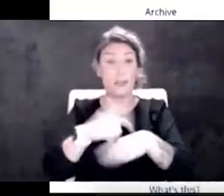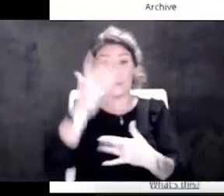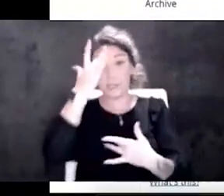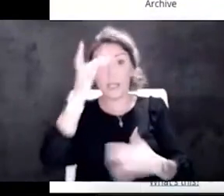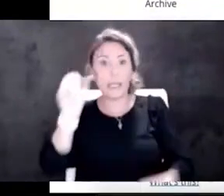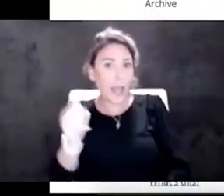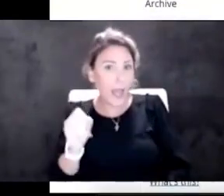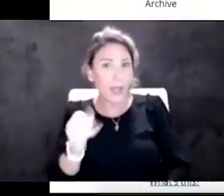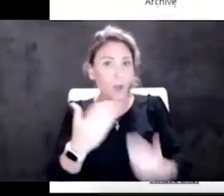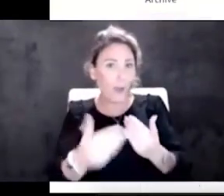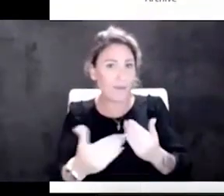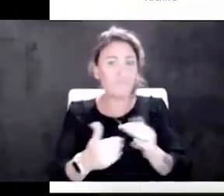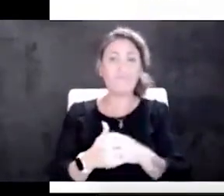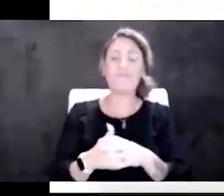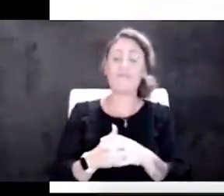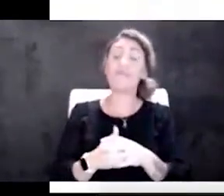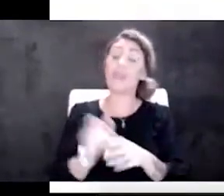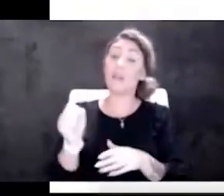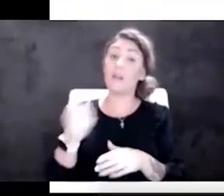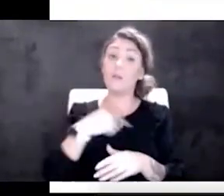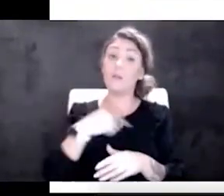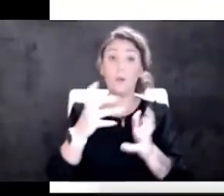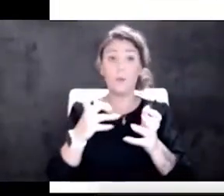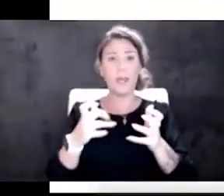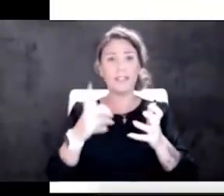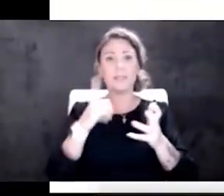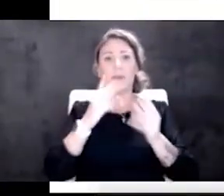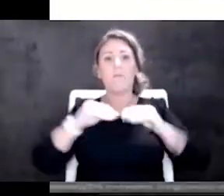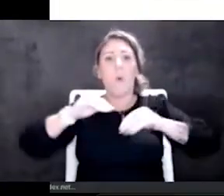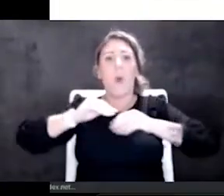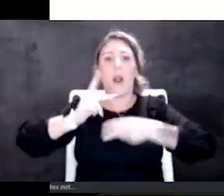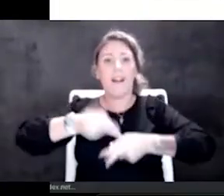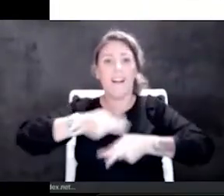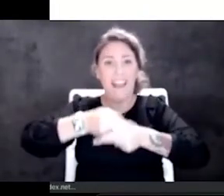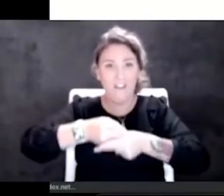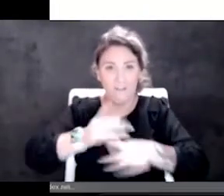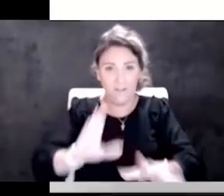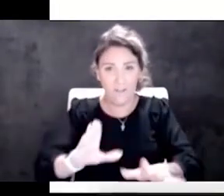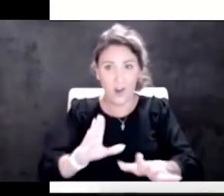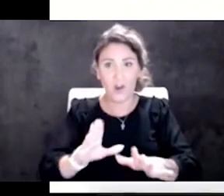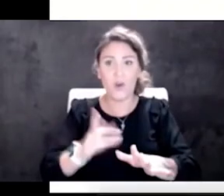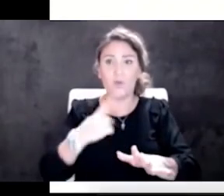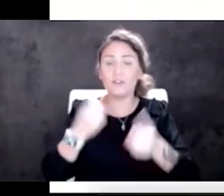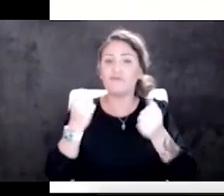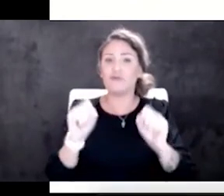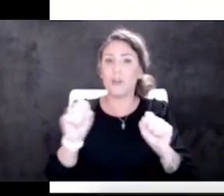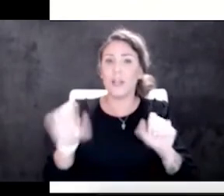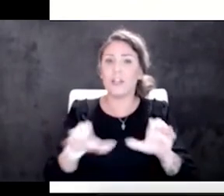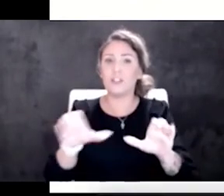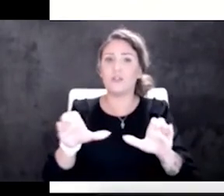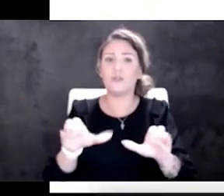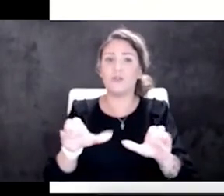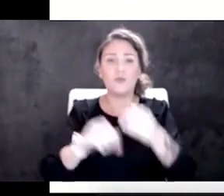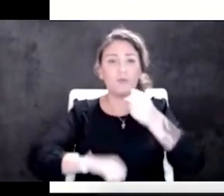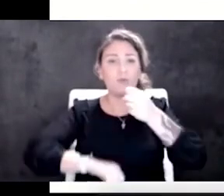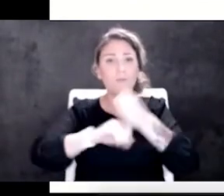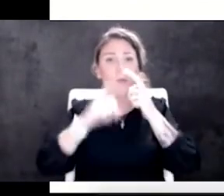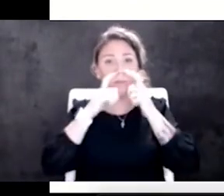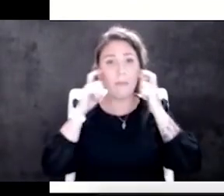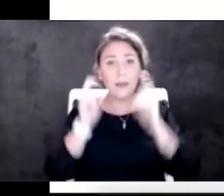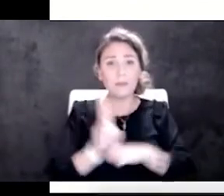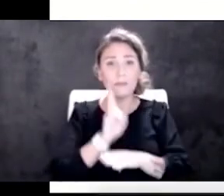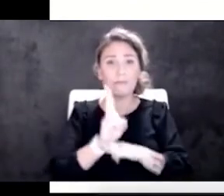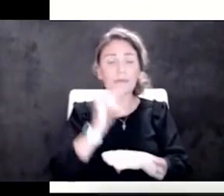do think like we want to err in the side of caution. I mean, that's what we're trying to do with promoting mask use. If you have a